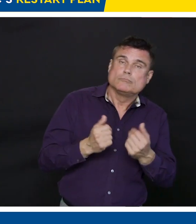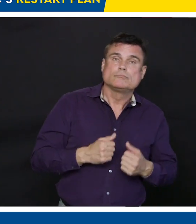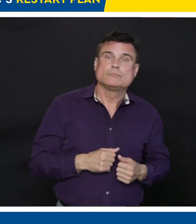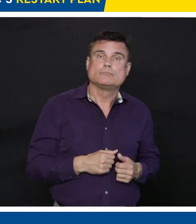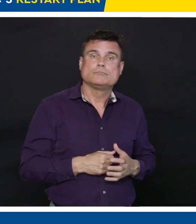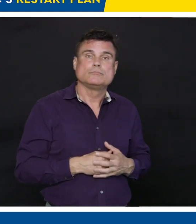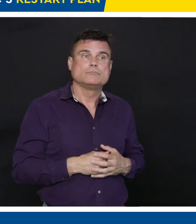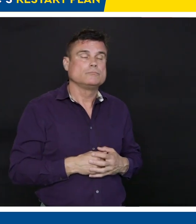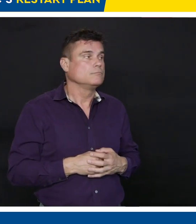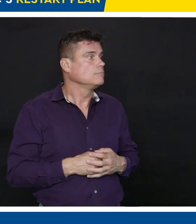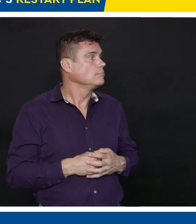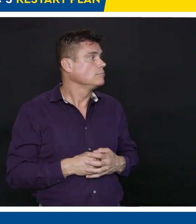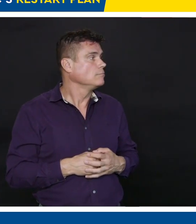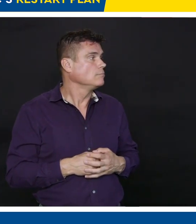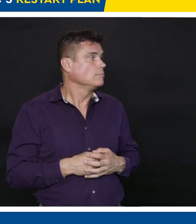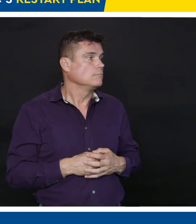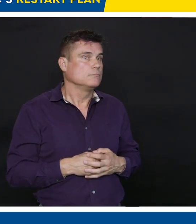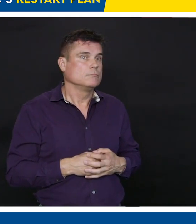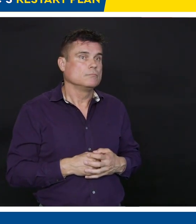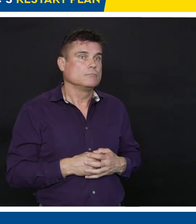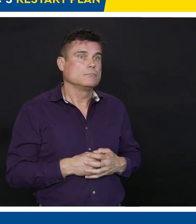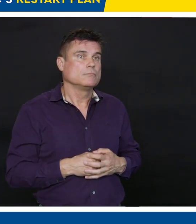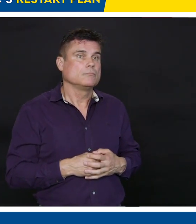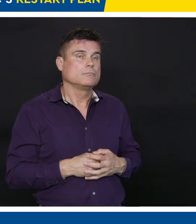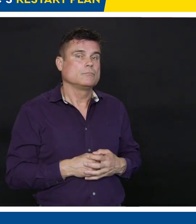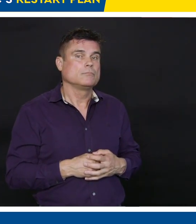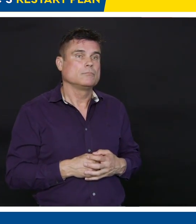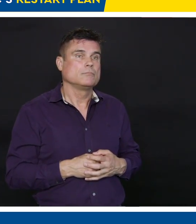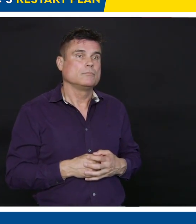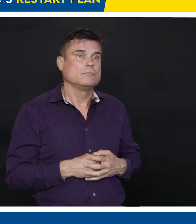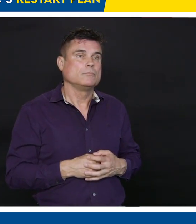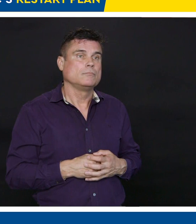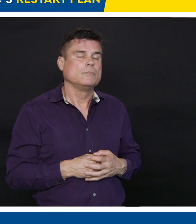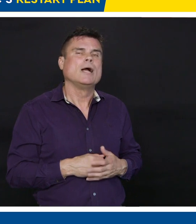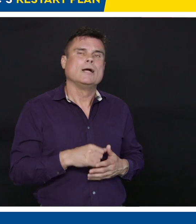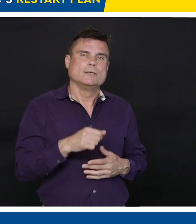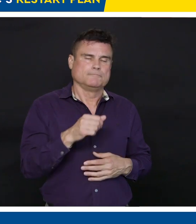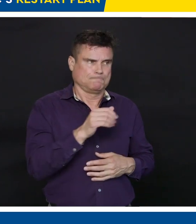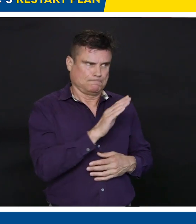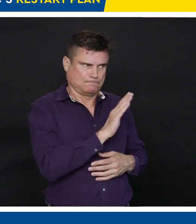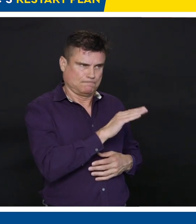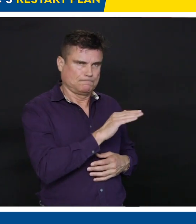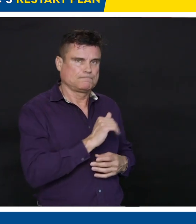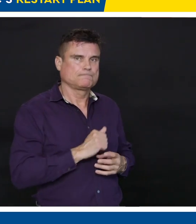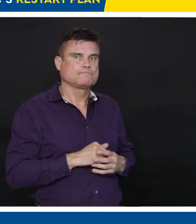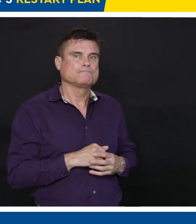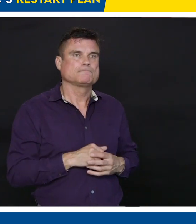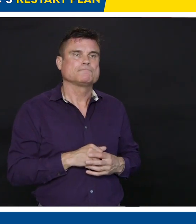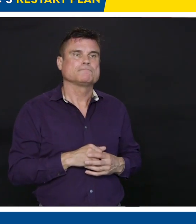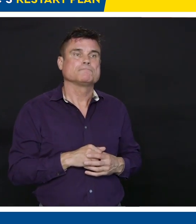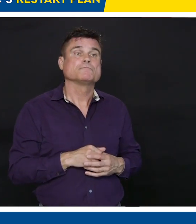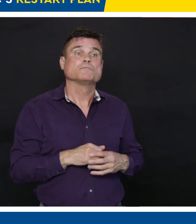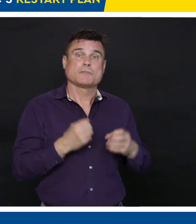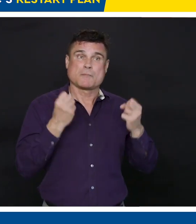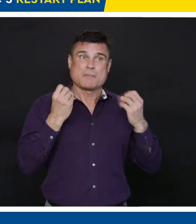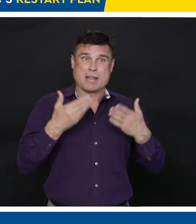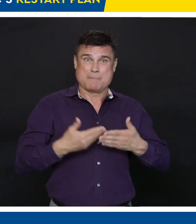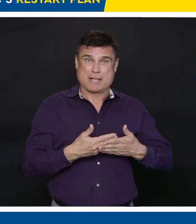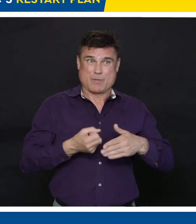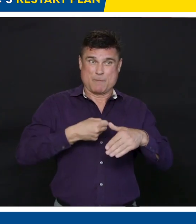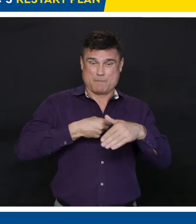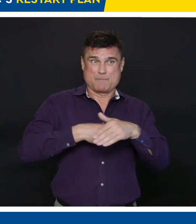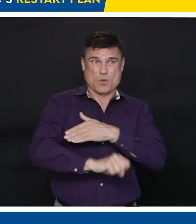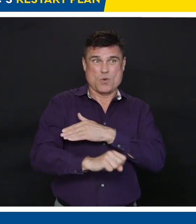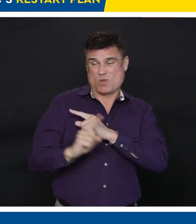Now I can't hear you. Oh, no? I'm hearing... There have been a lot of infants born in the last couple of months.